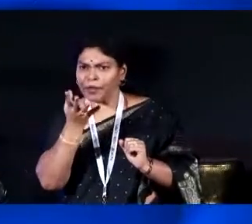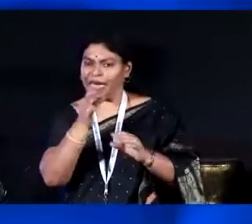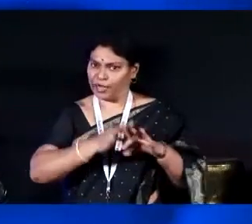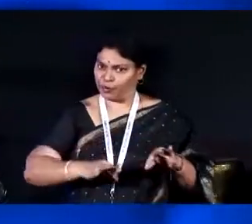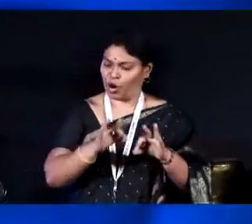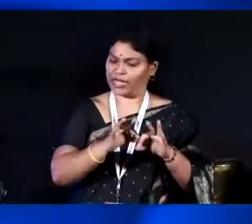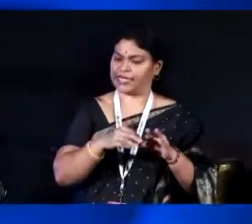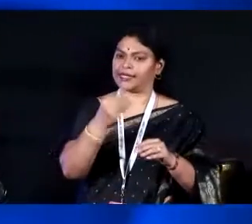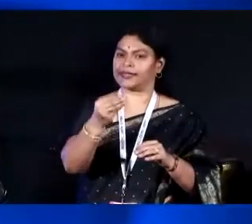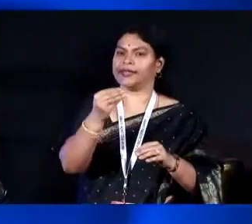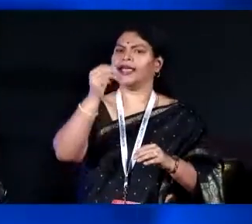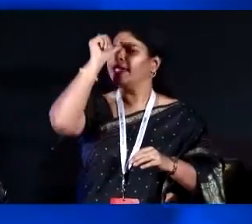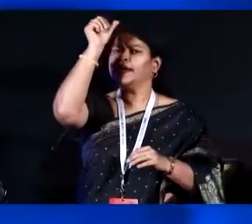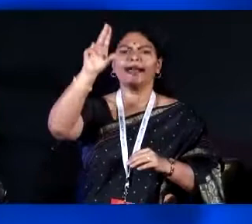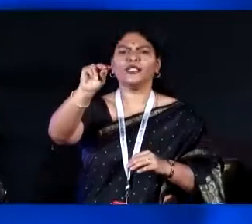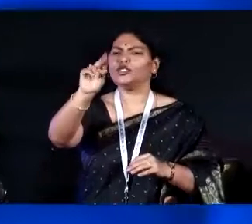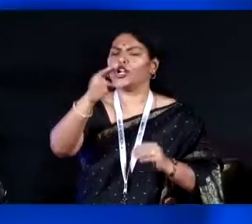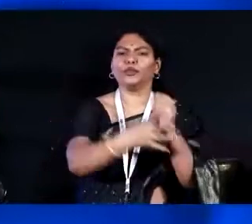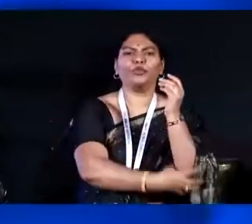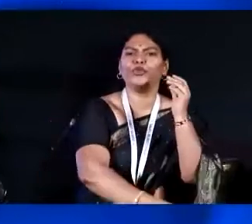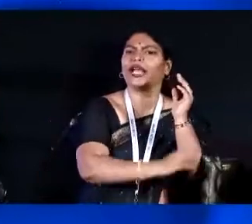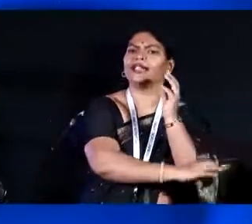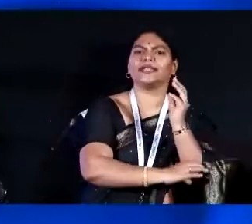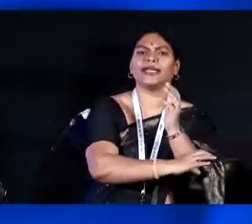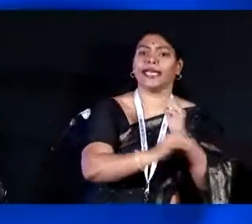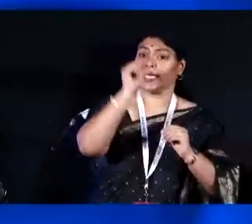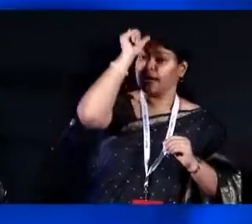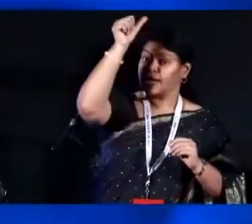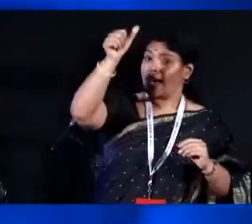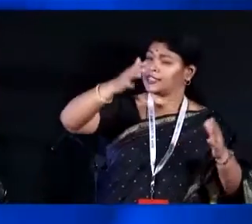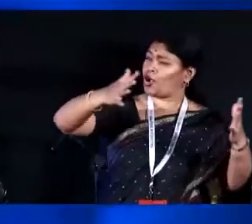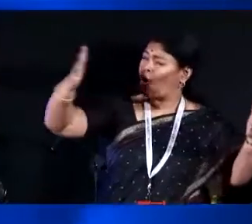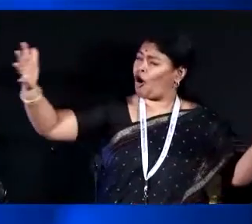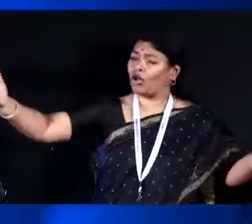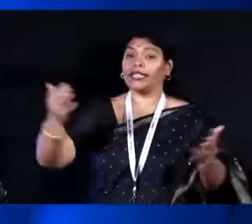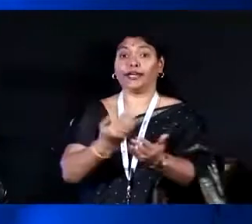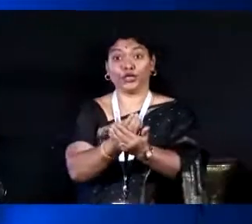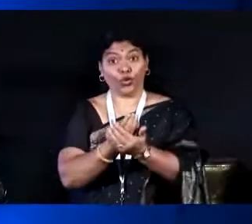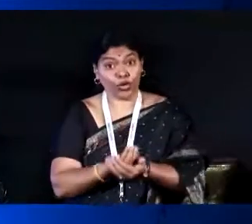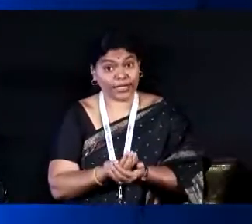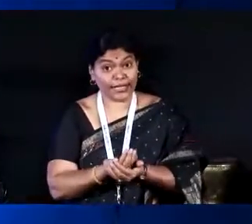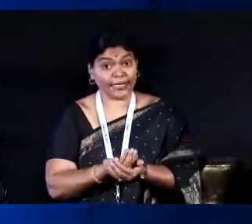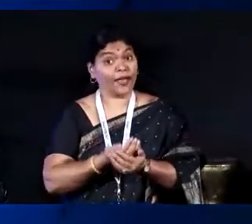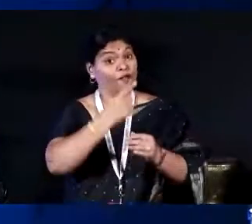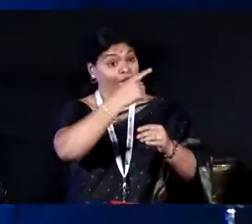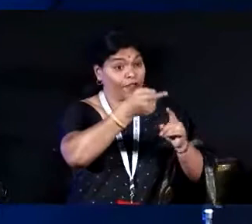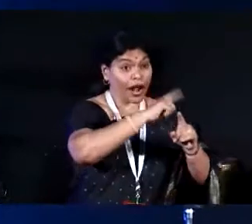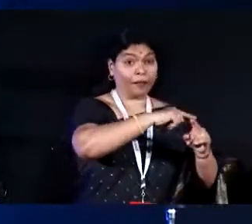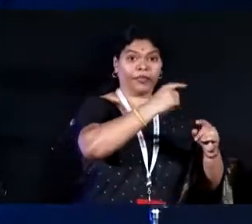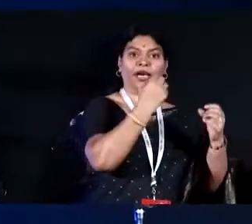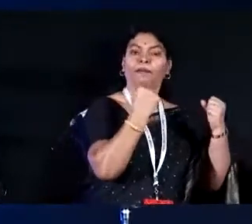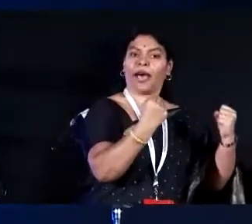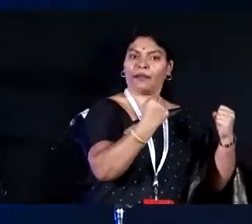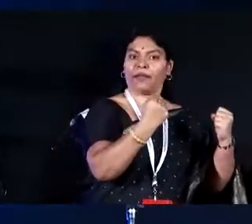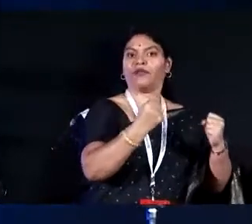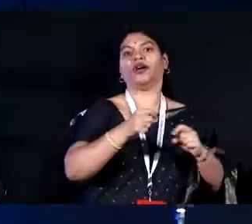India is not a poor country. India has all kind of resources, right from manpower to financial to